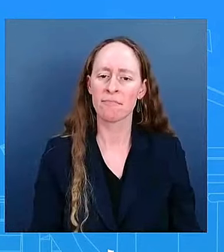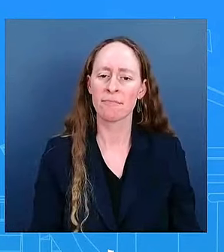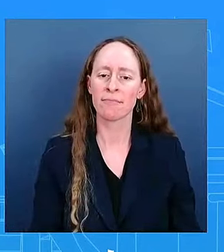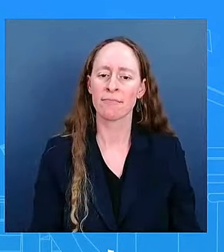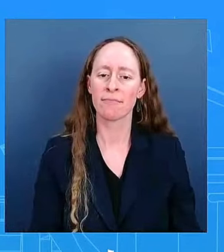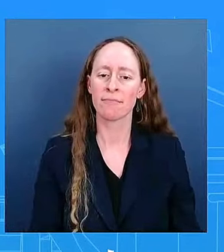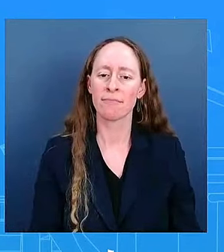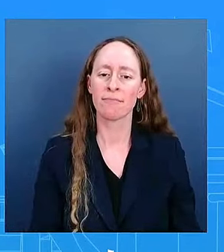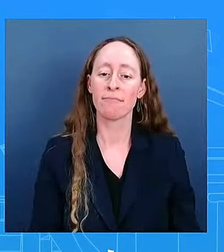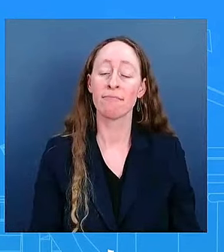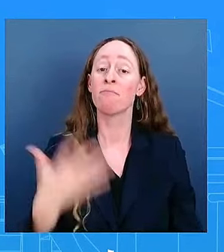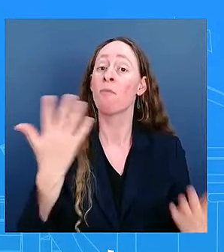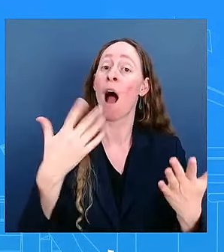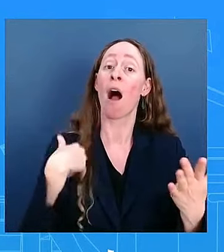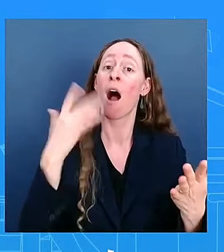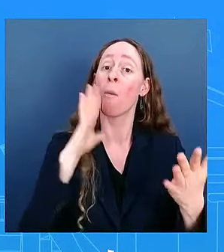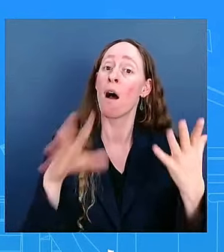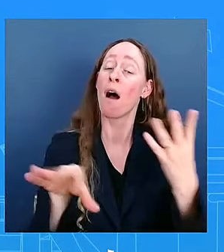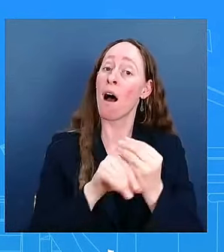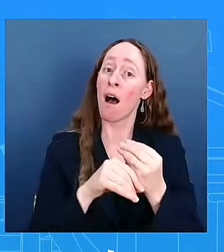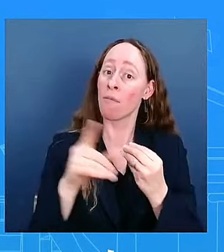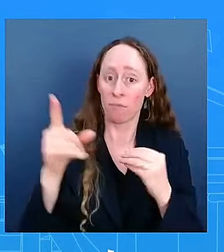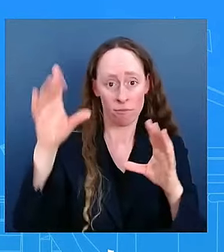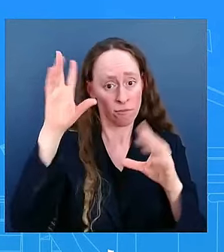said, obviously, and you all saw this,